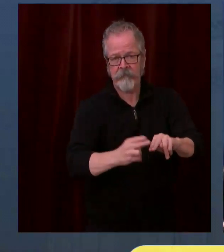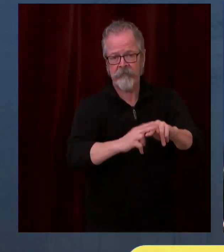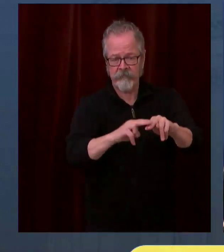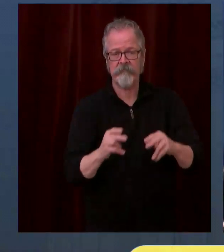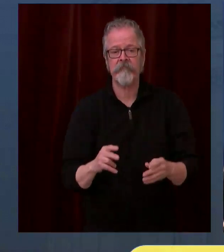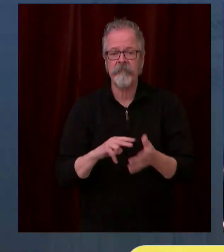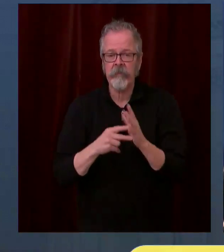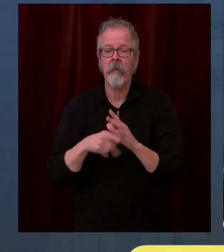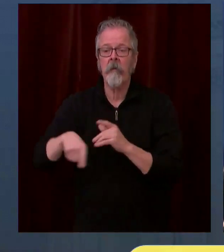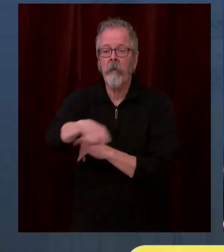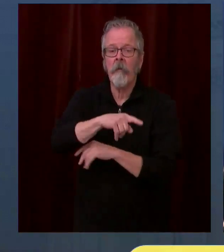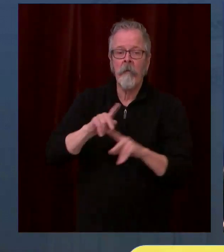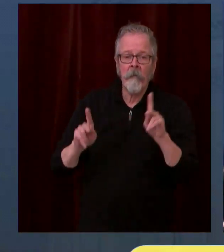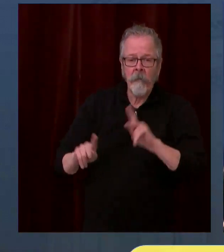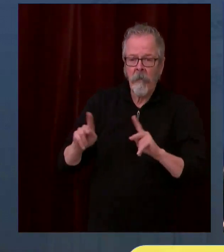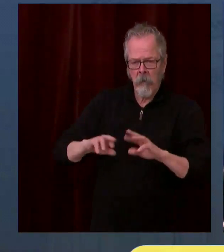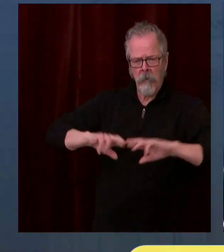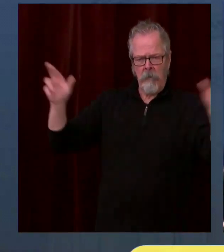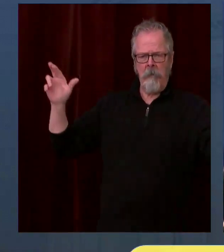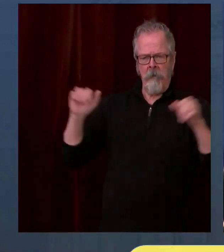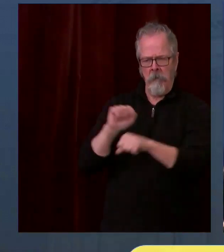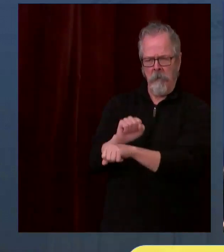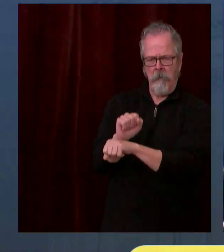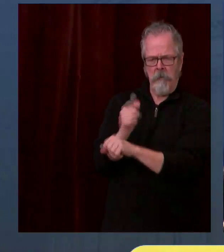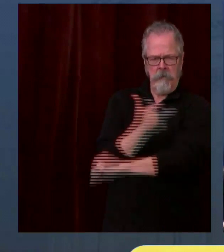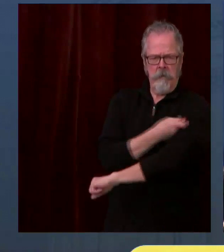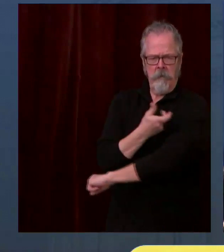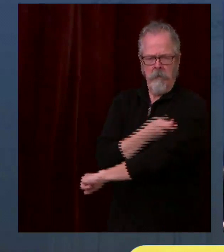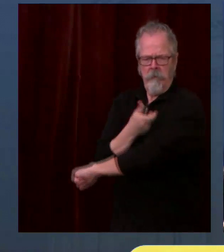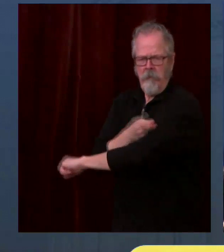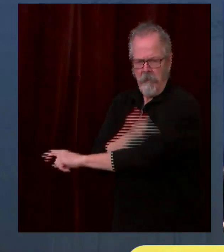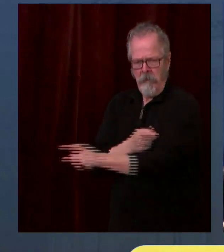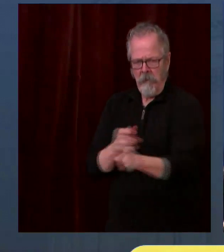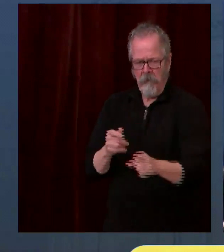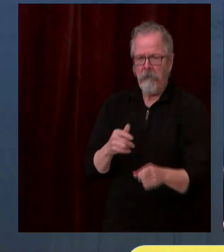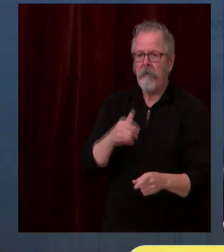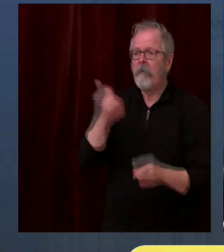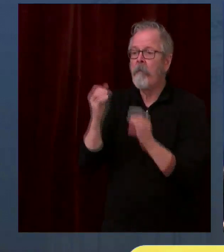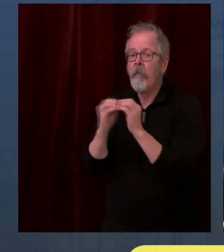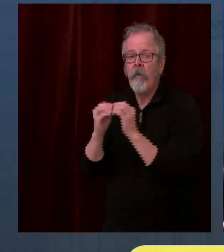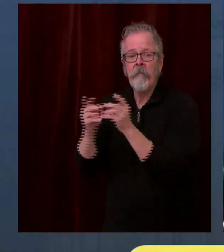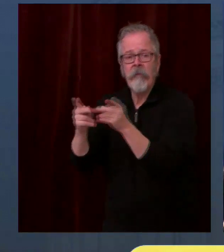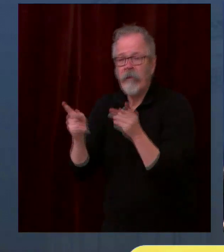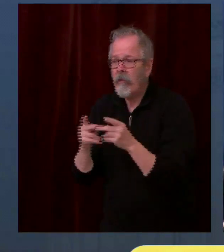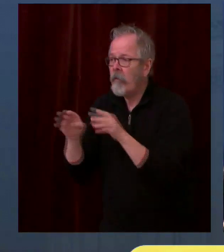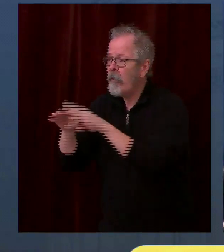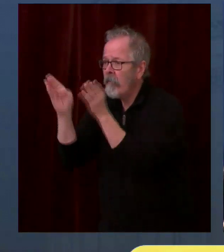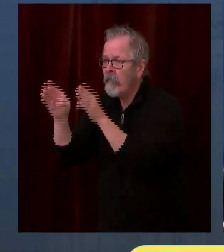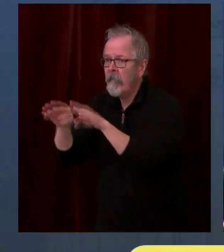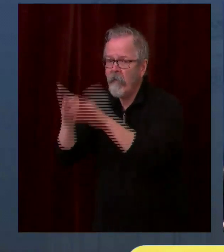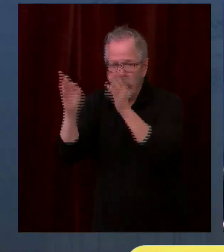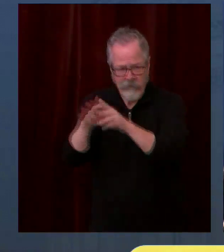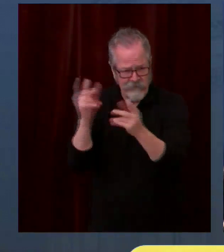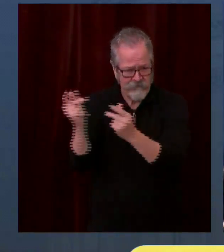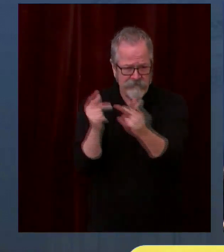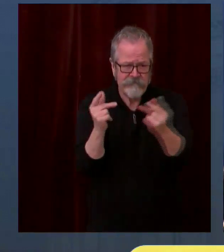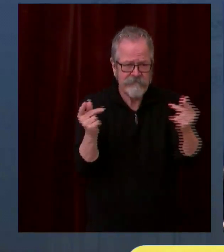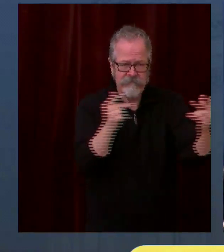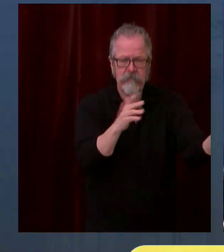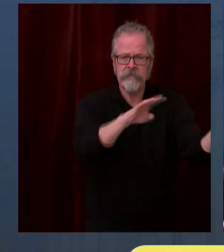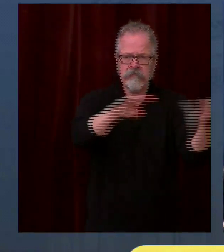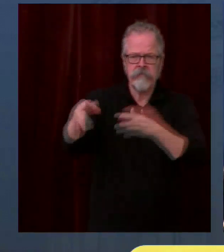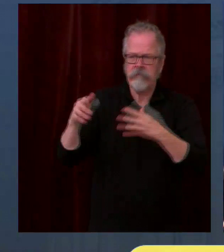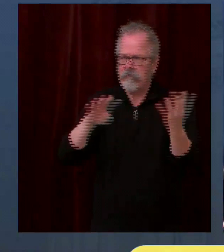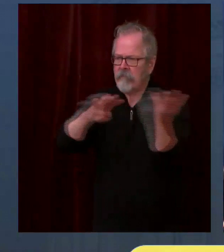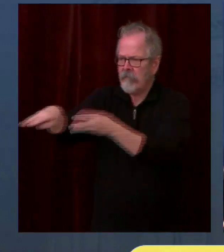we can't reach that goal unless we get more doses, obviously, from the federal government. We are advised that